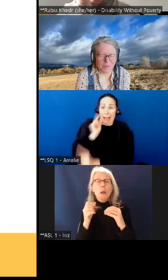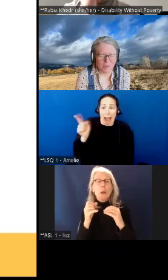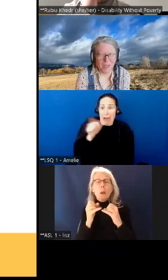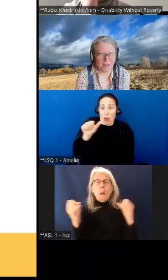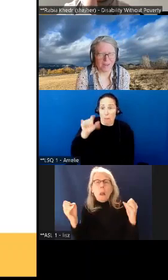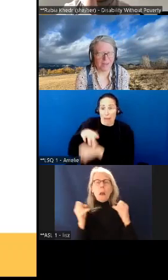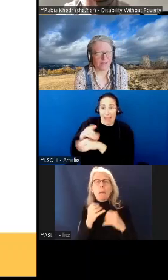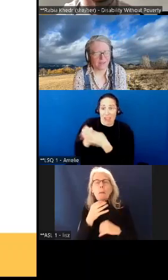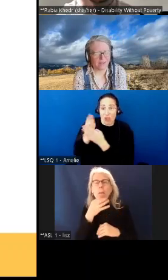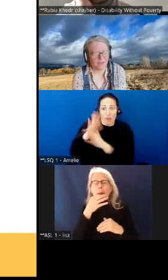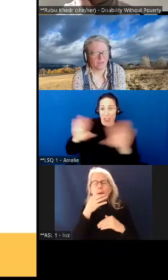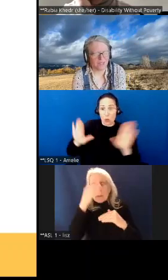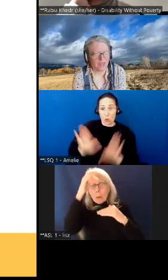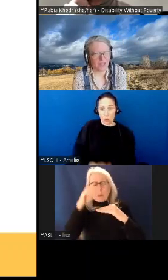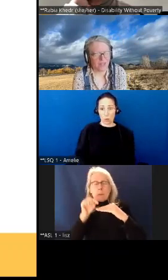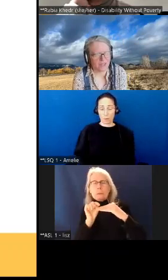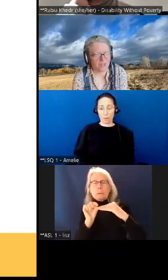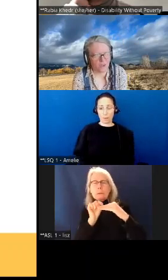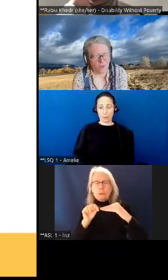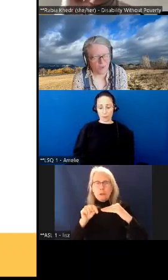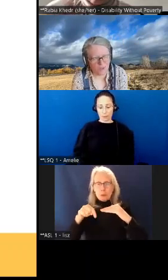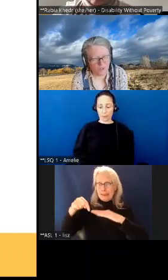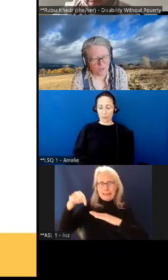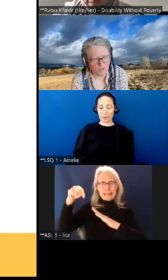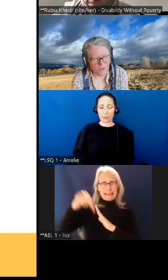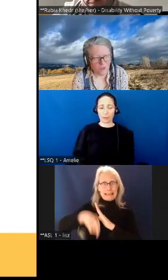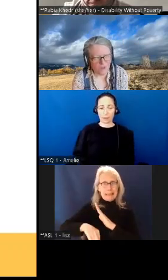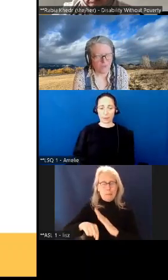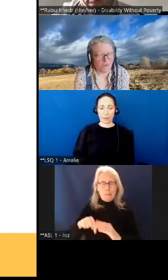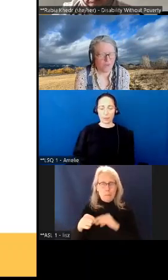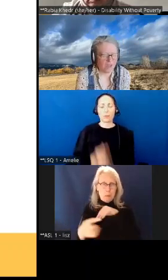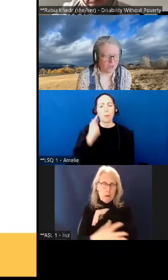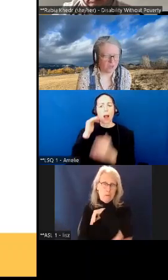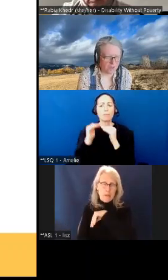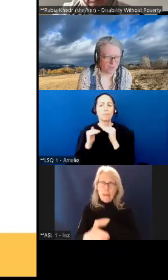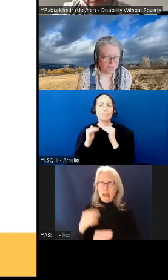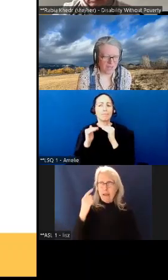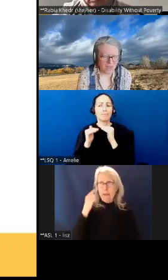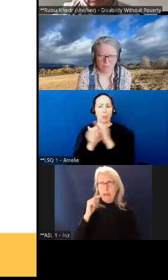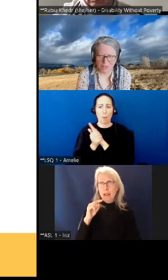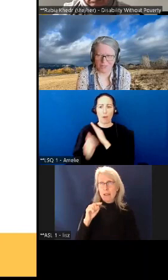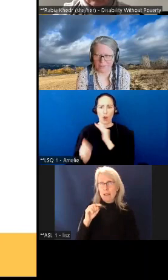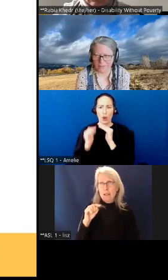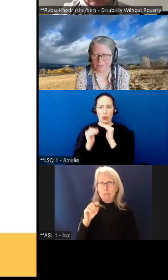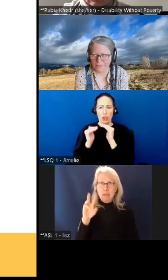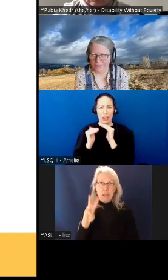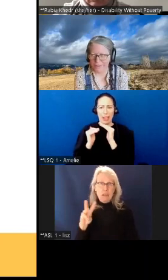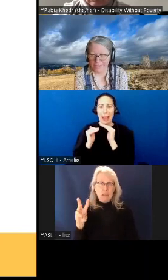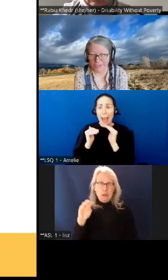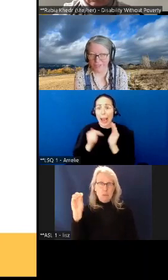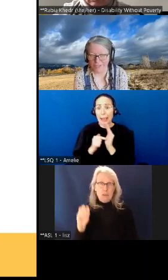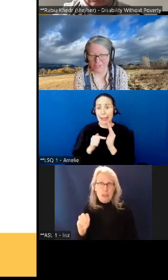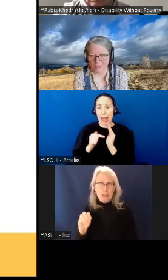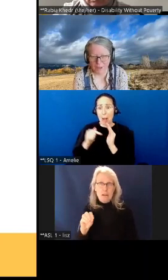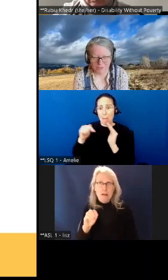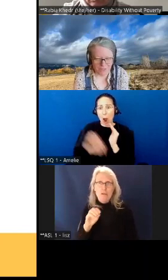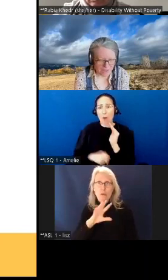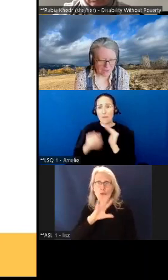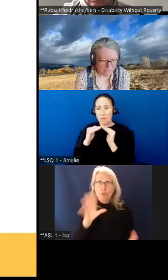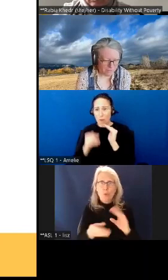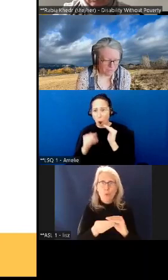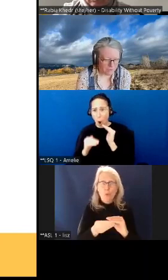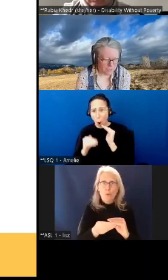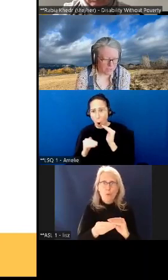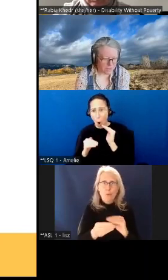off the top of my head i think the deep poverty line is two thirds of of the actual poverty line but it's you know it's called the deep